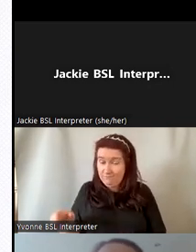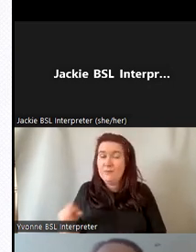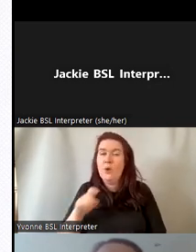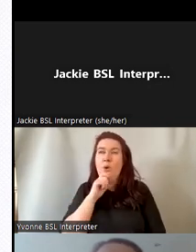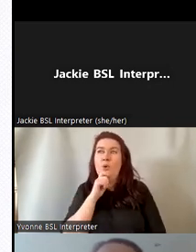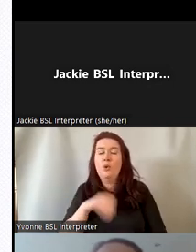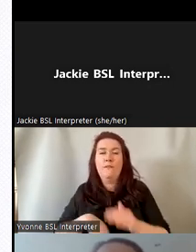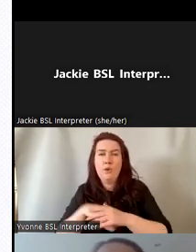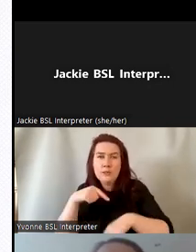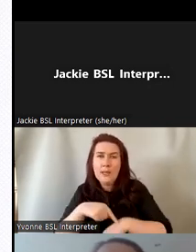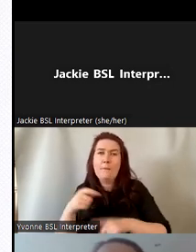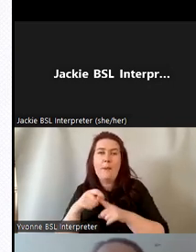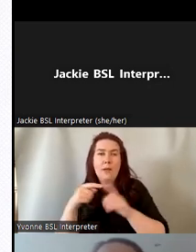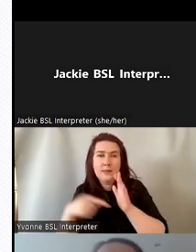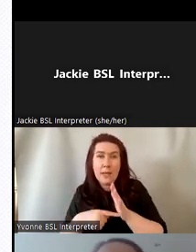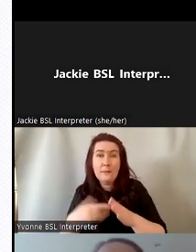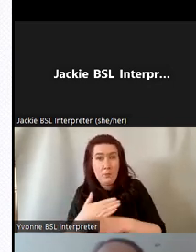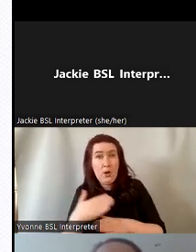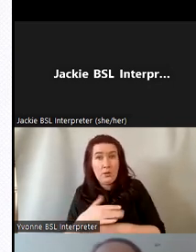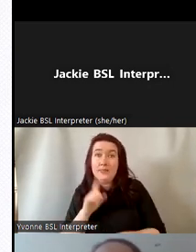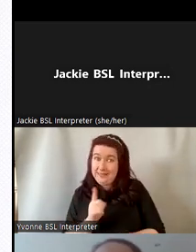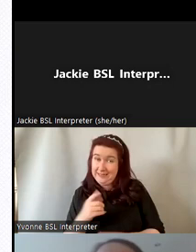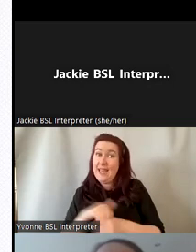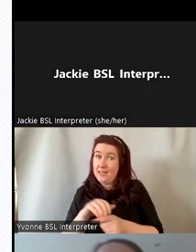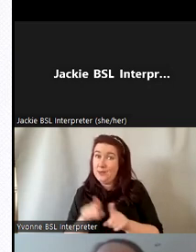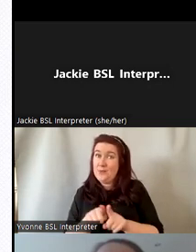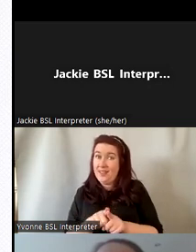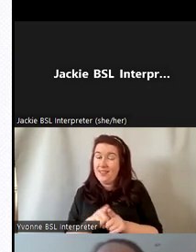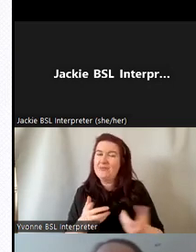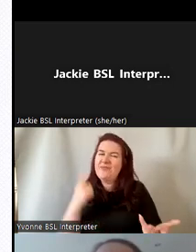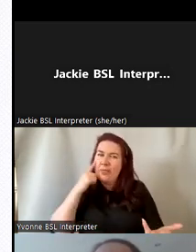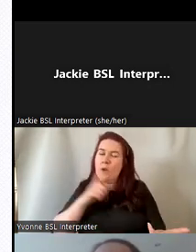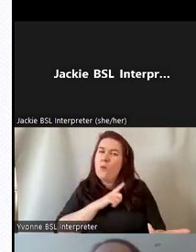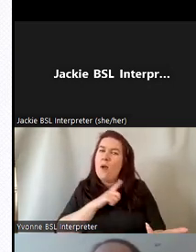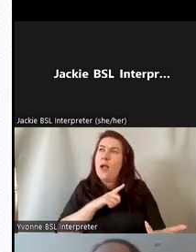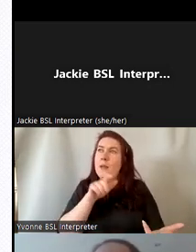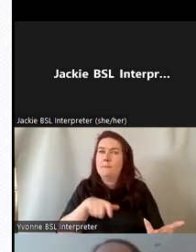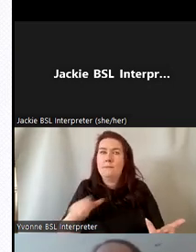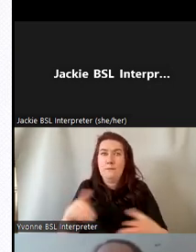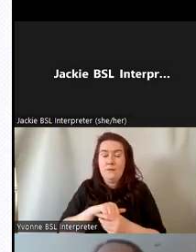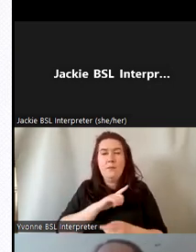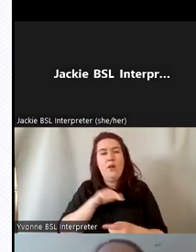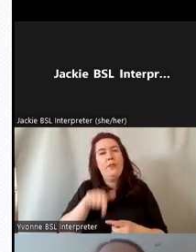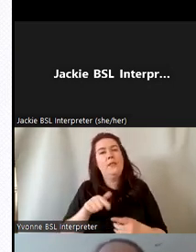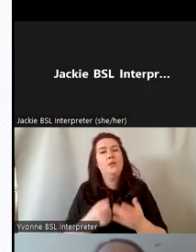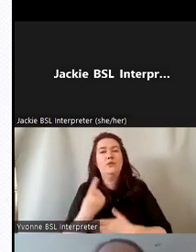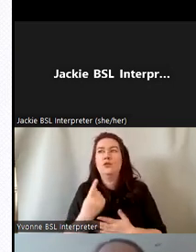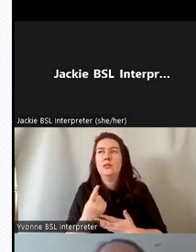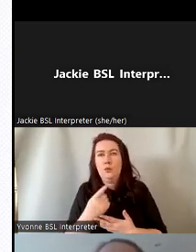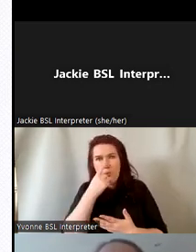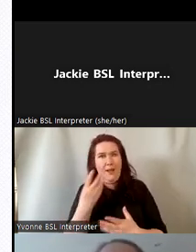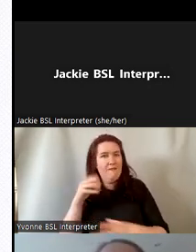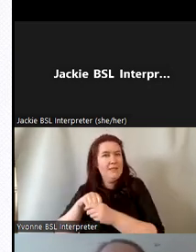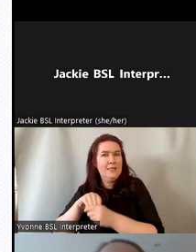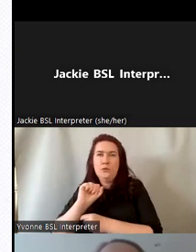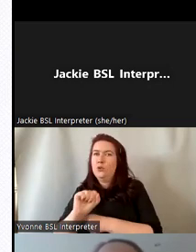-time employment feature particularly highly and i think that reflects the fact that this opportunity can be fitted around normal life you